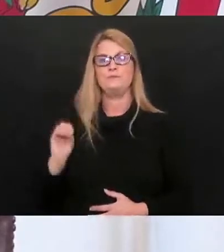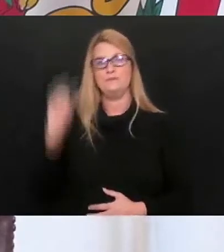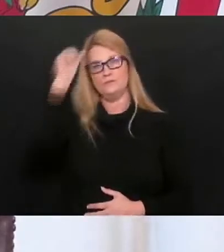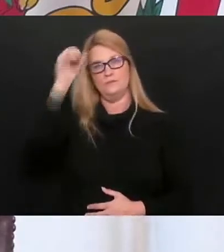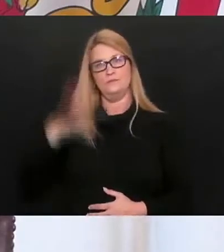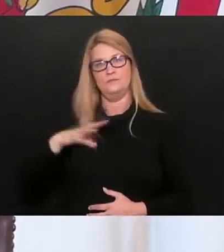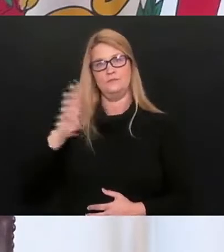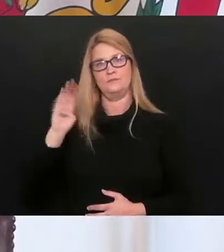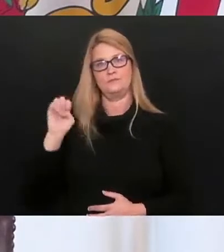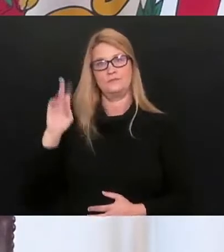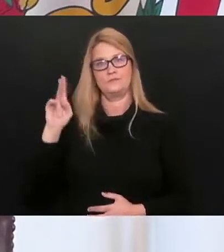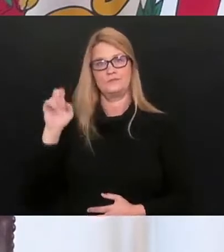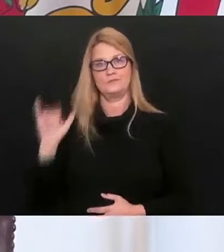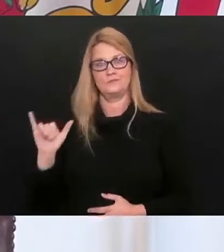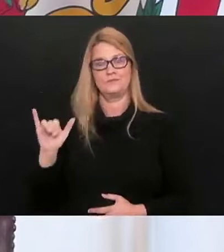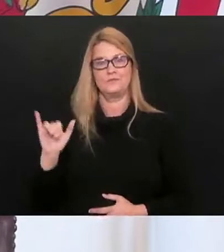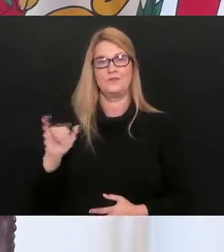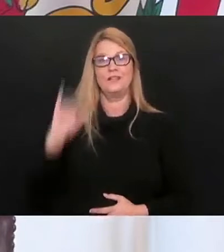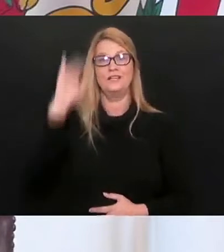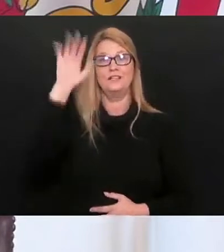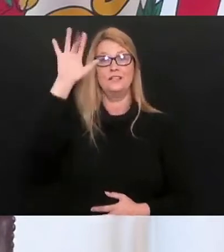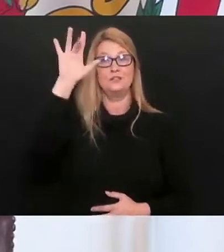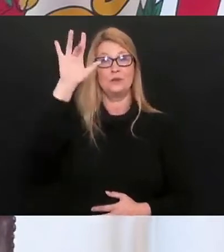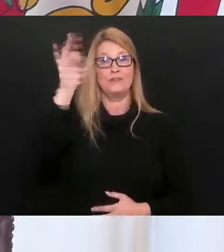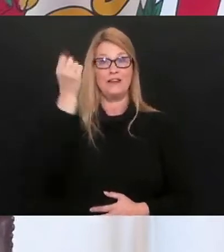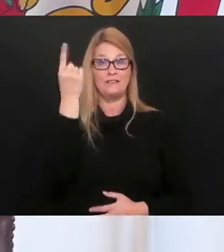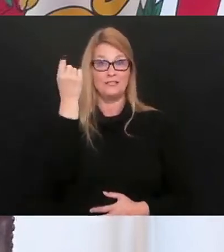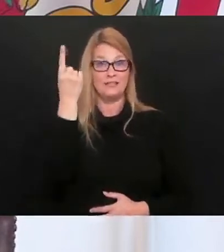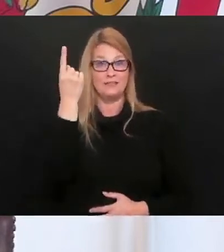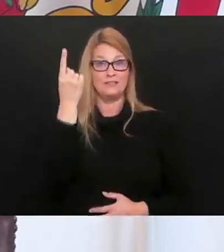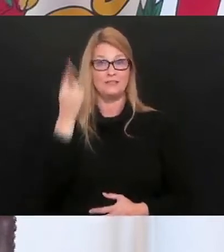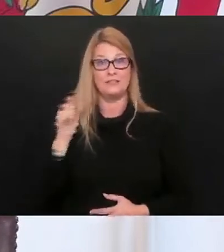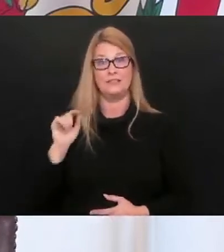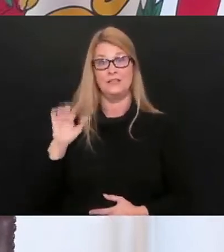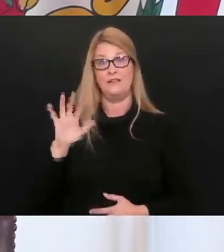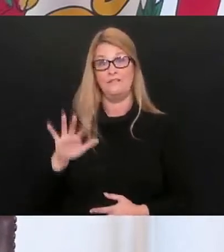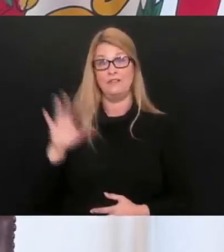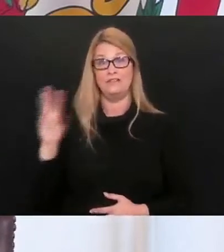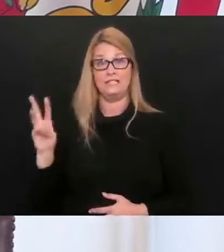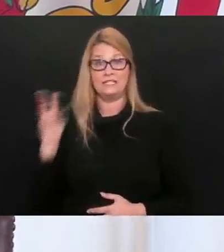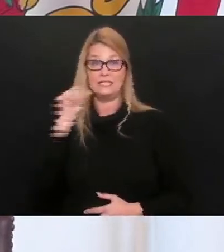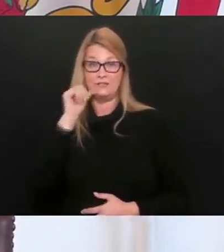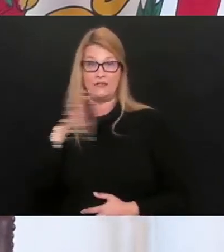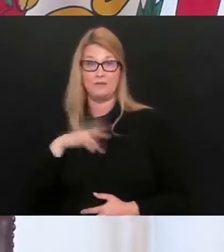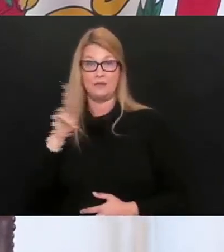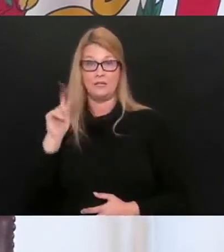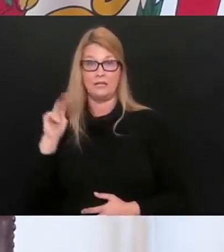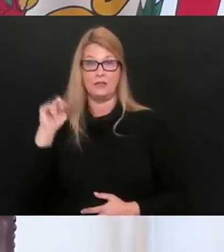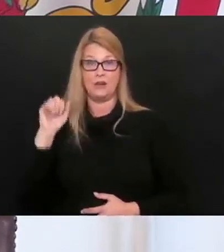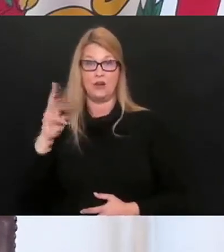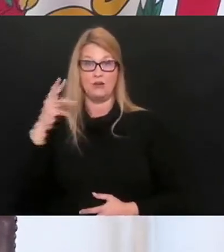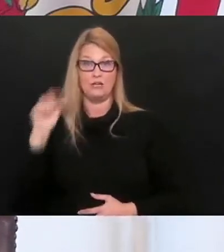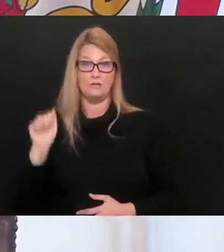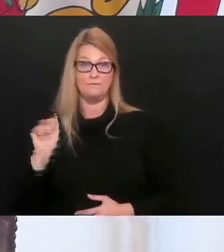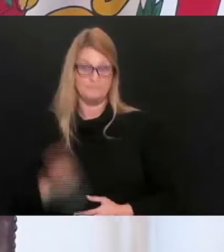male from Berkeley County. And our 2,511th death is a 56-year-old female from Kanawha County.